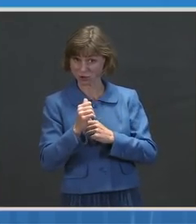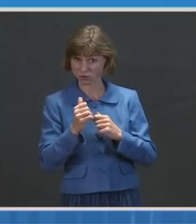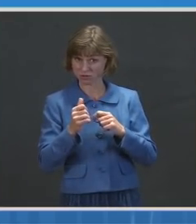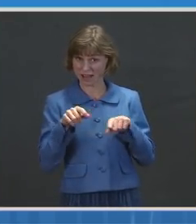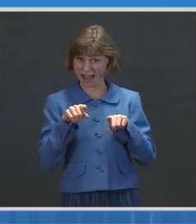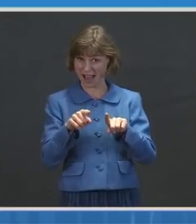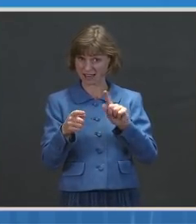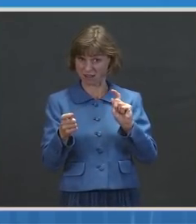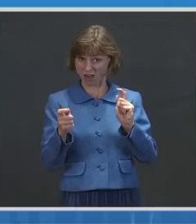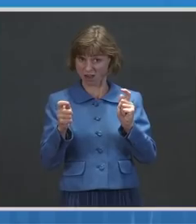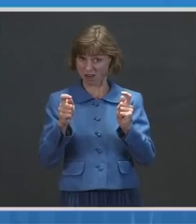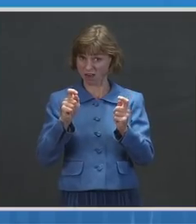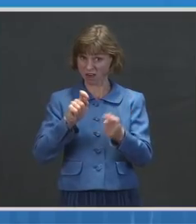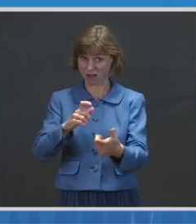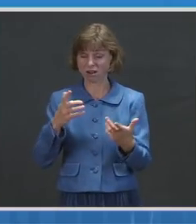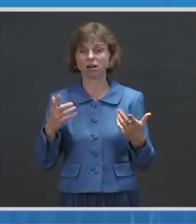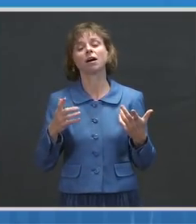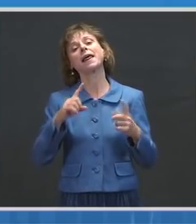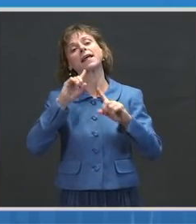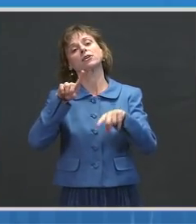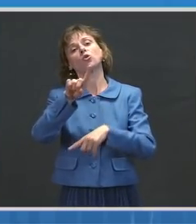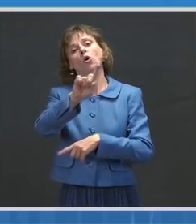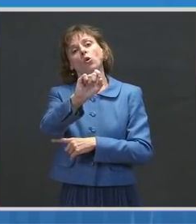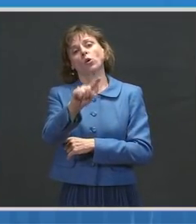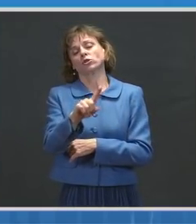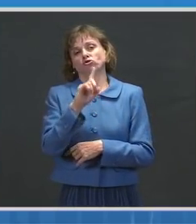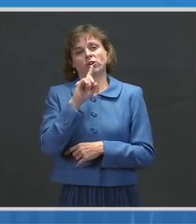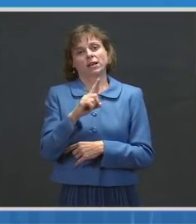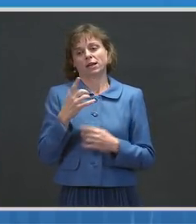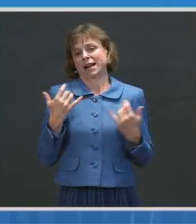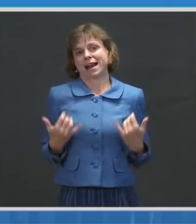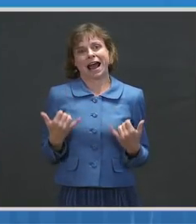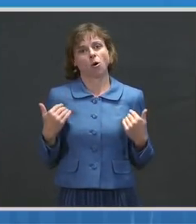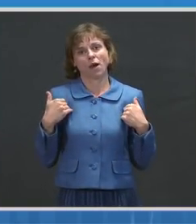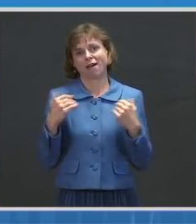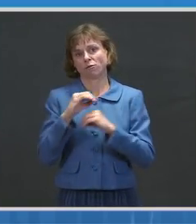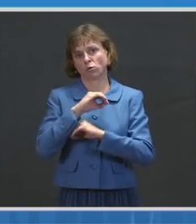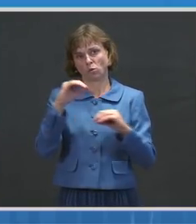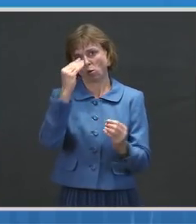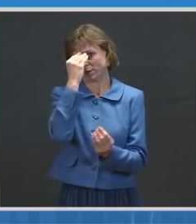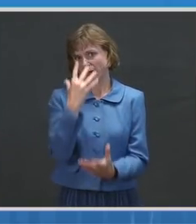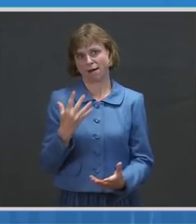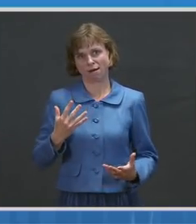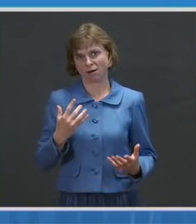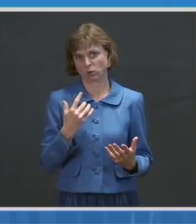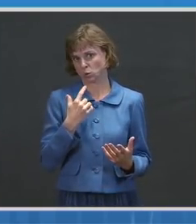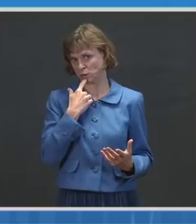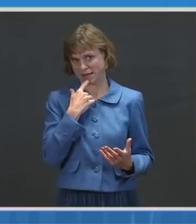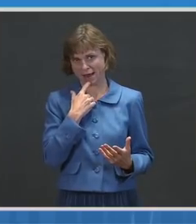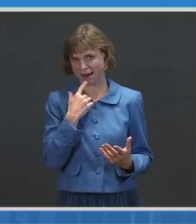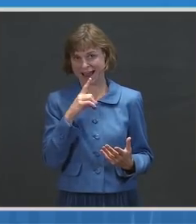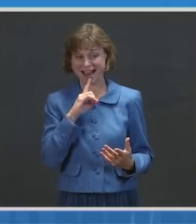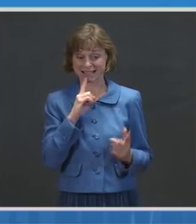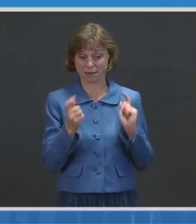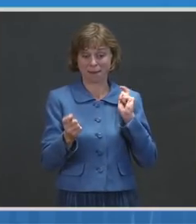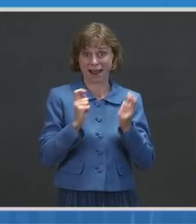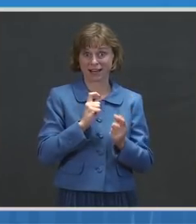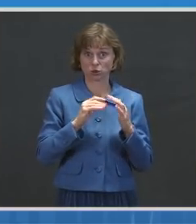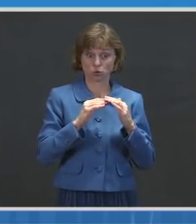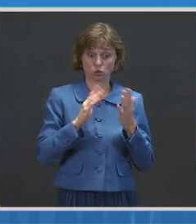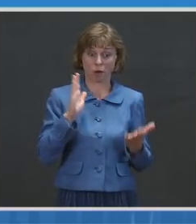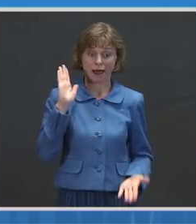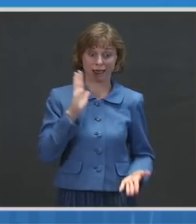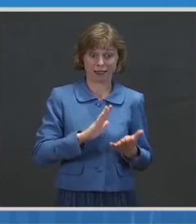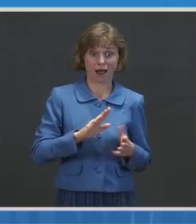Well, the answer to your question is, right now, we certainly don't have any data to indicate that it is mutating into a less virulent